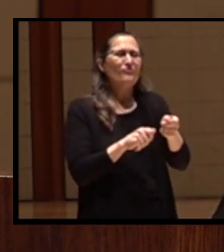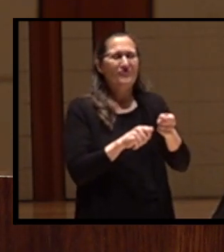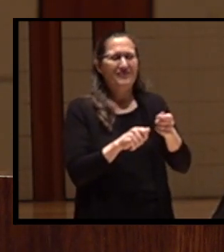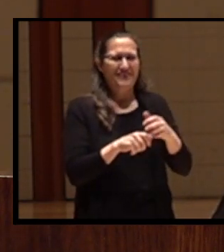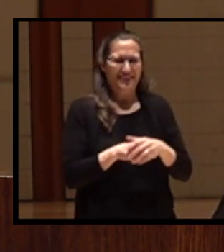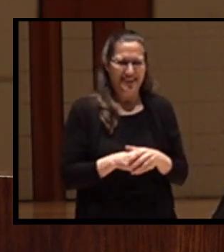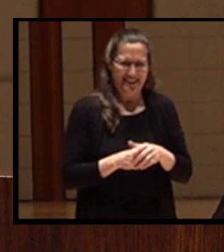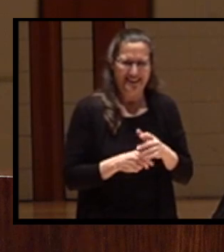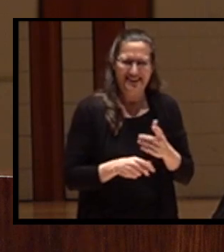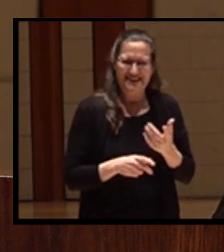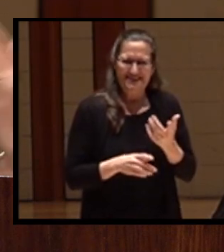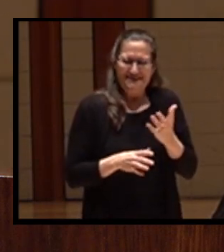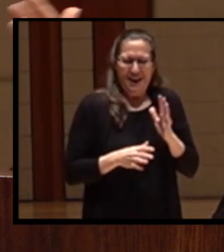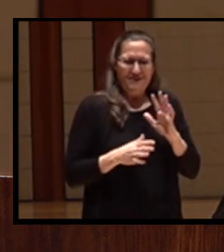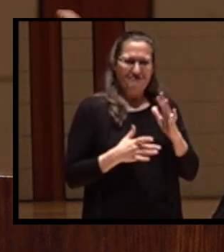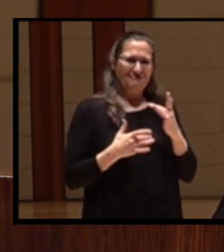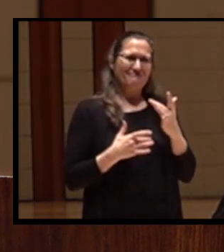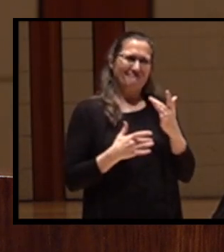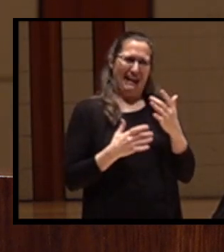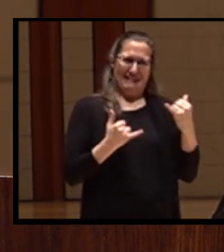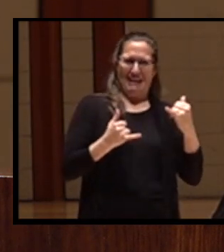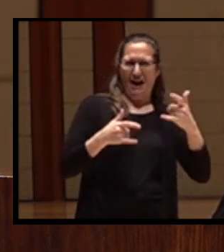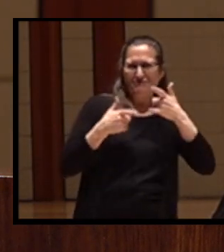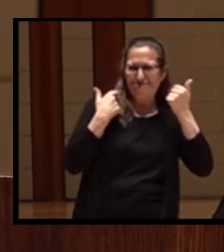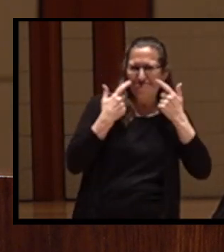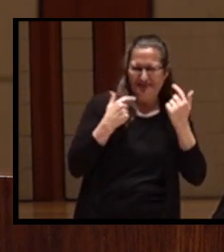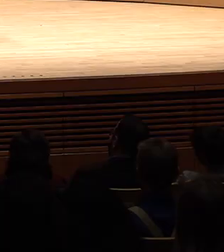As was the practice. Like, we can all laugh at this.